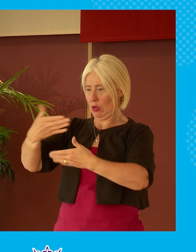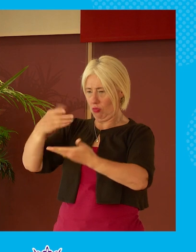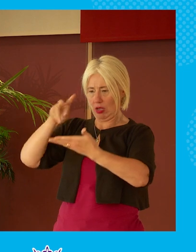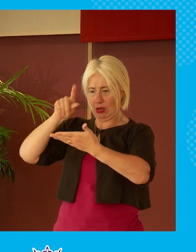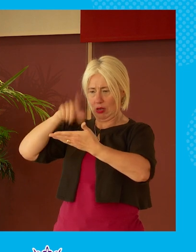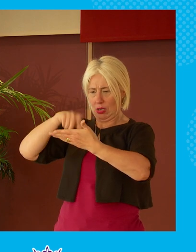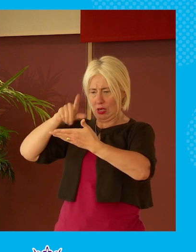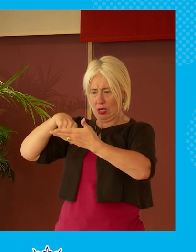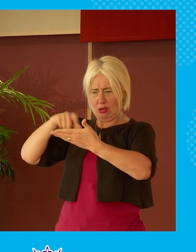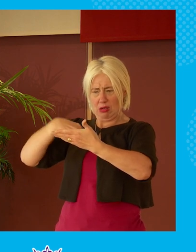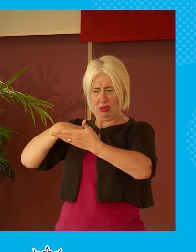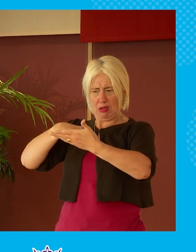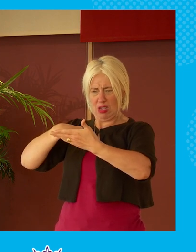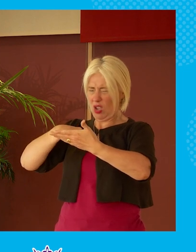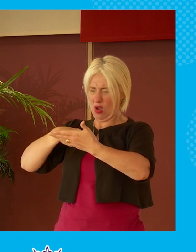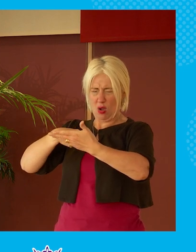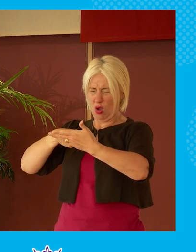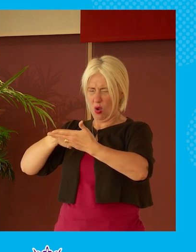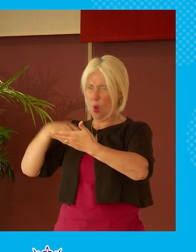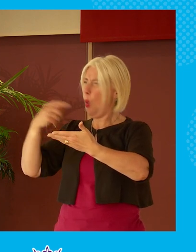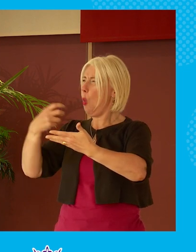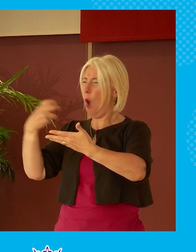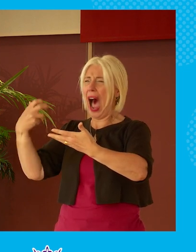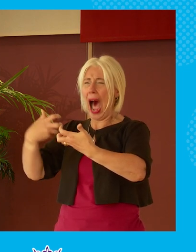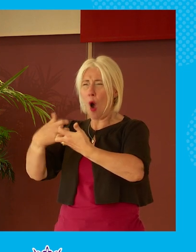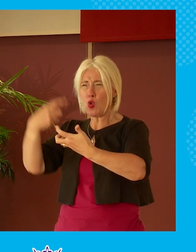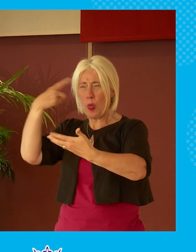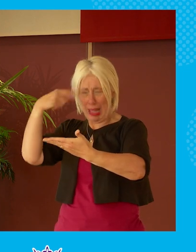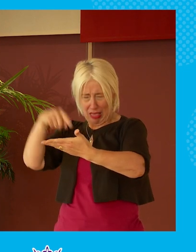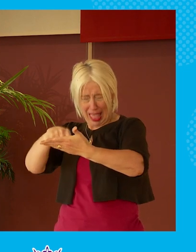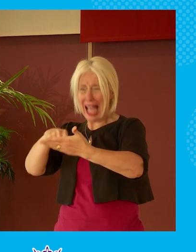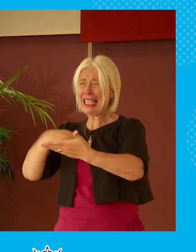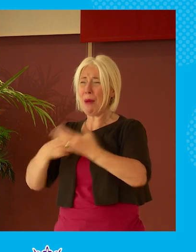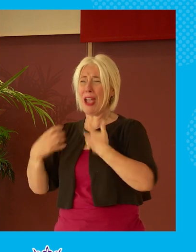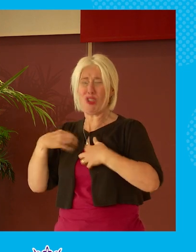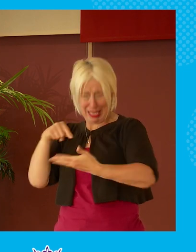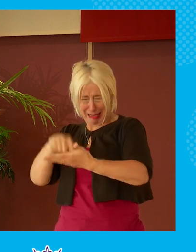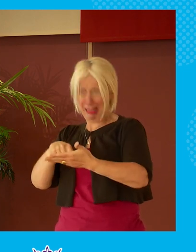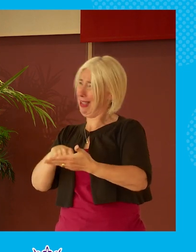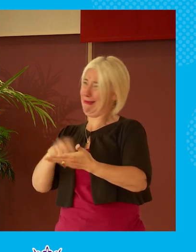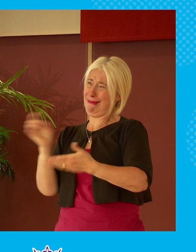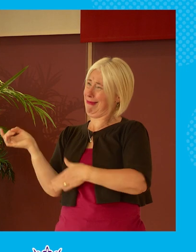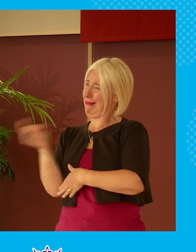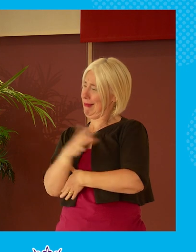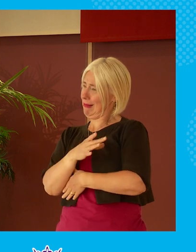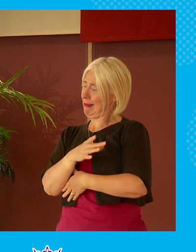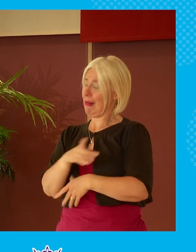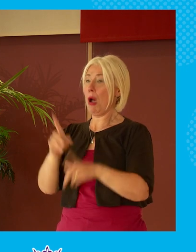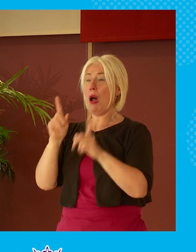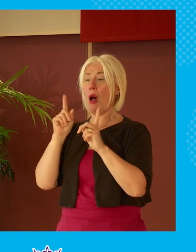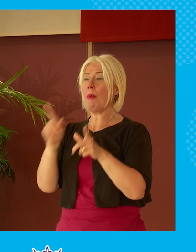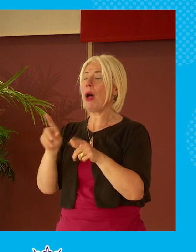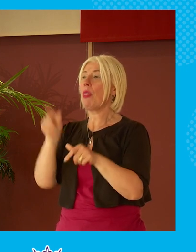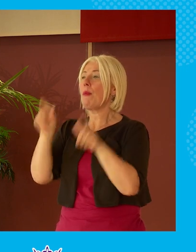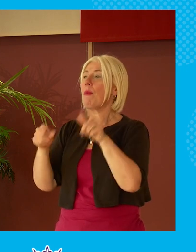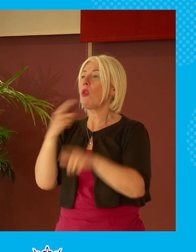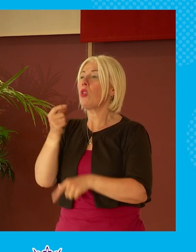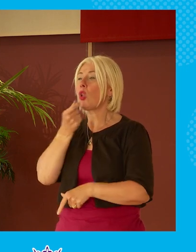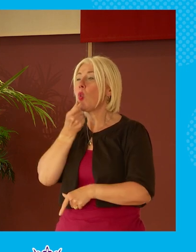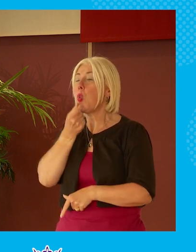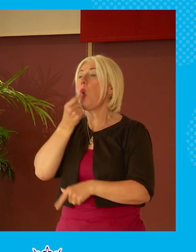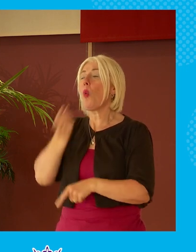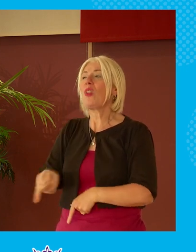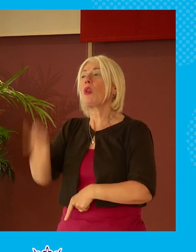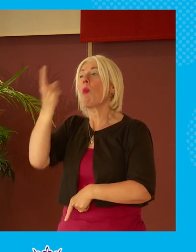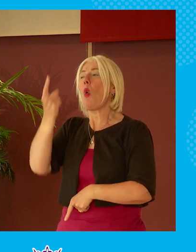what made you think i would be interested in this and there's lots and lots of evidence and that whistleblower who who spoke